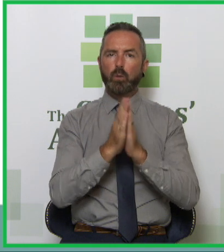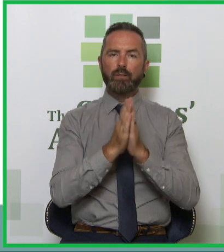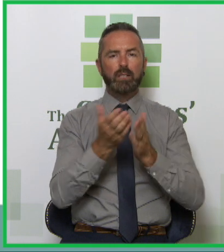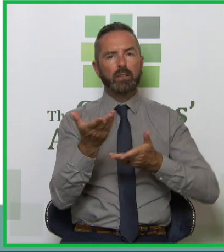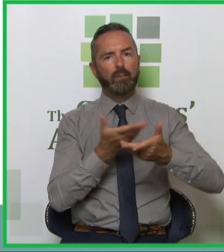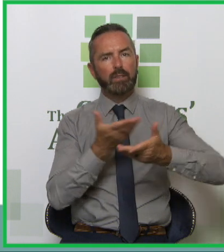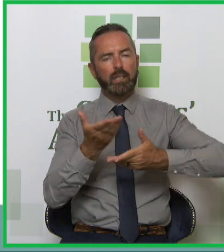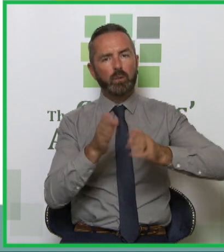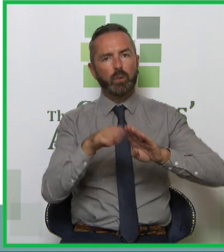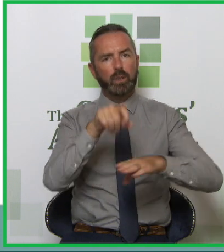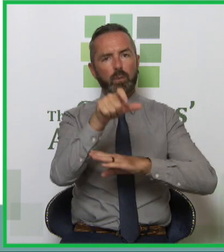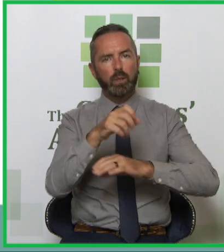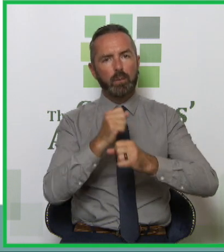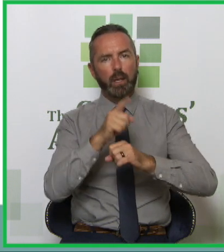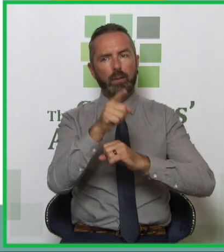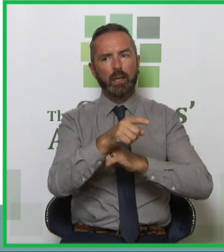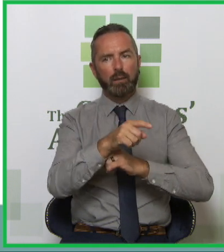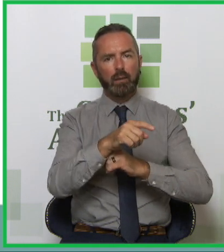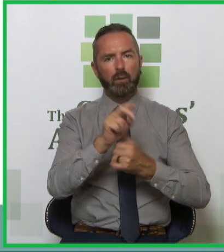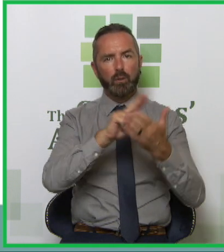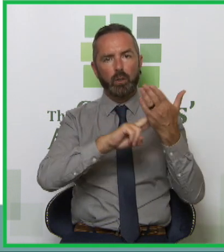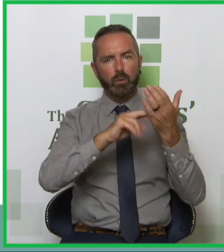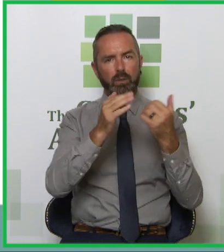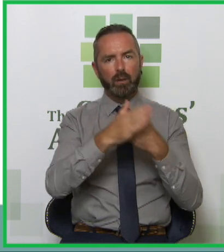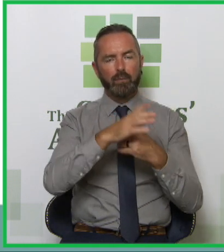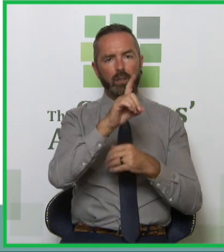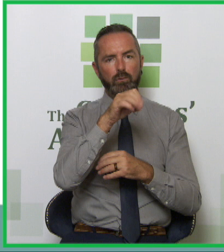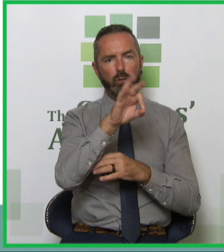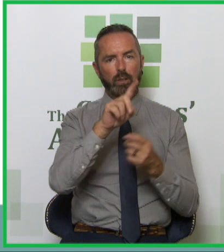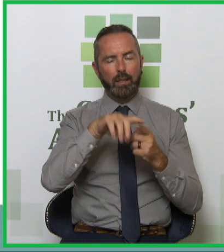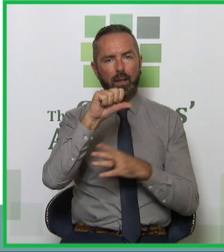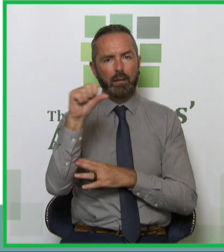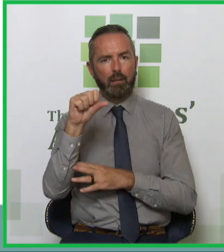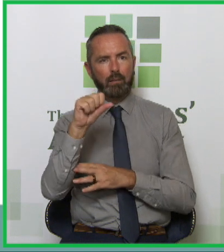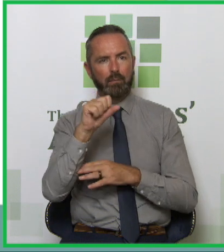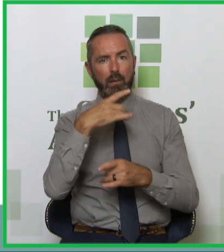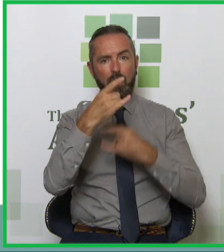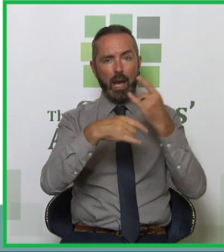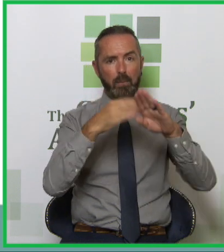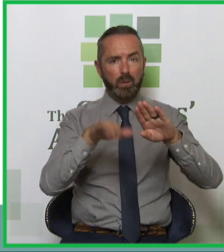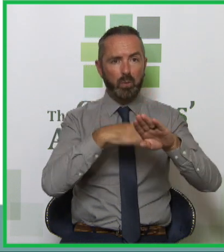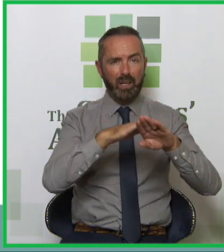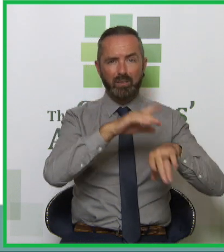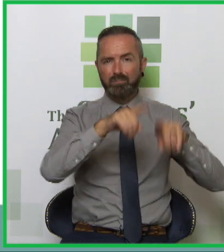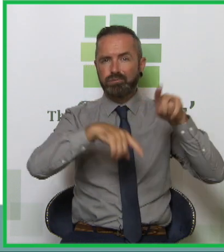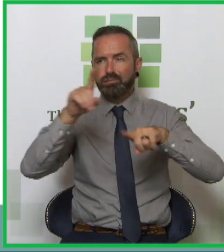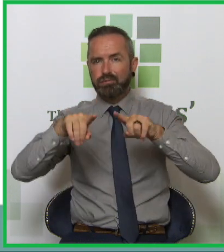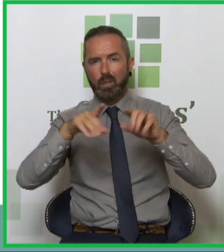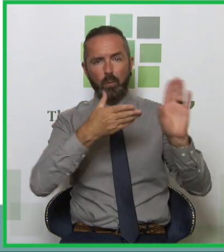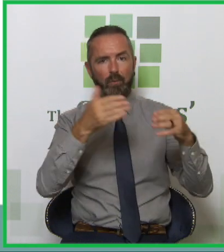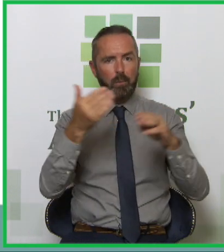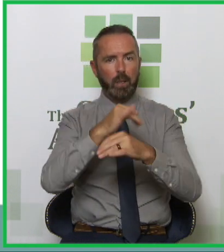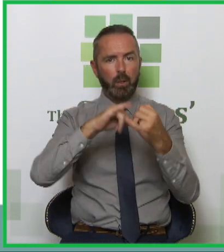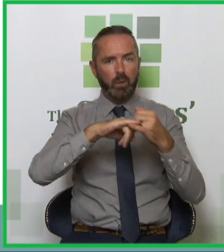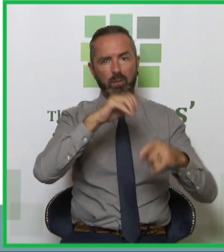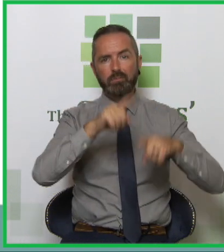conversation with somebody about their drug and alcohol use. And it can take place in a variety of settings and it can be delivered by a variety of people and it